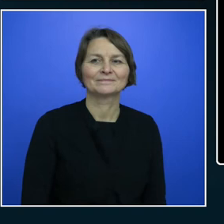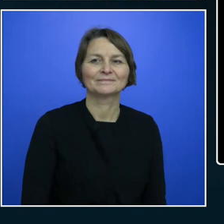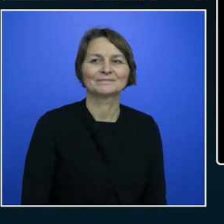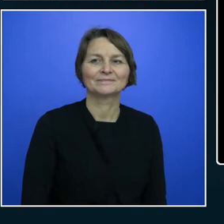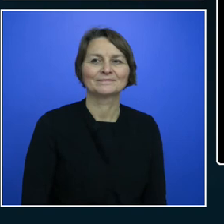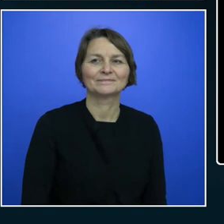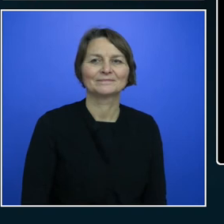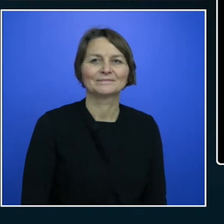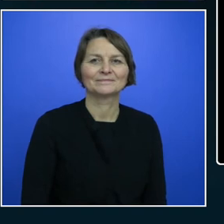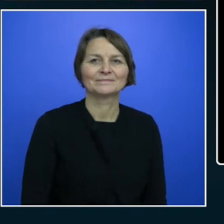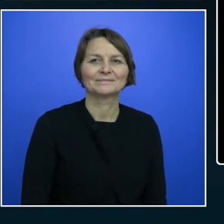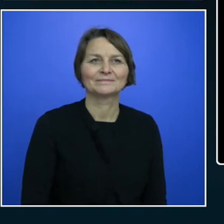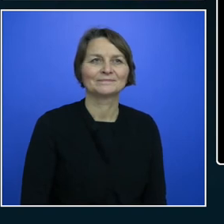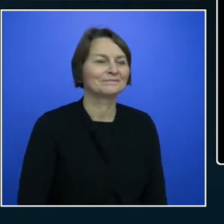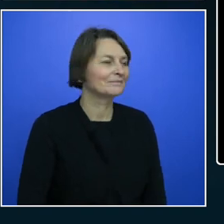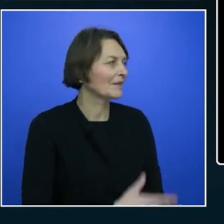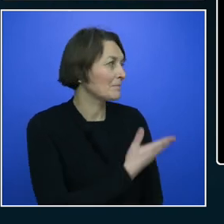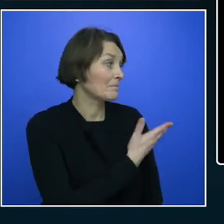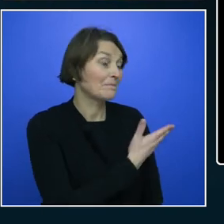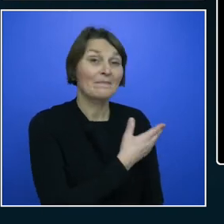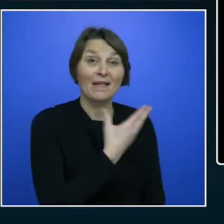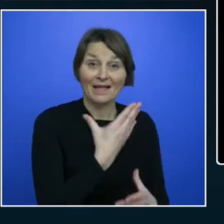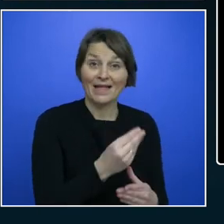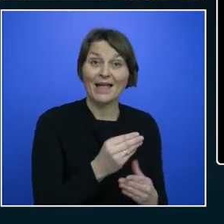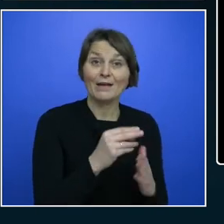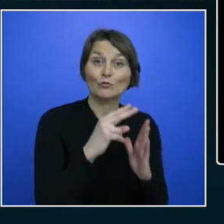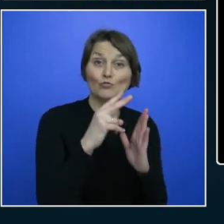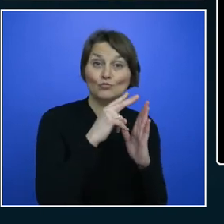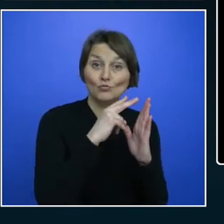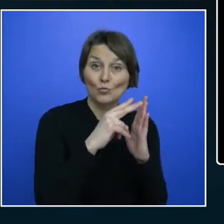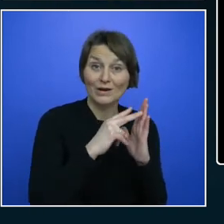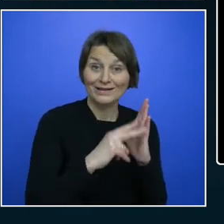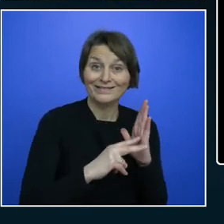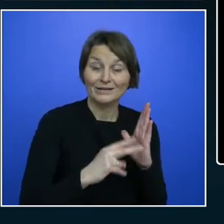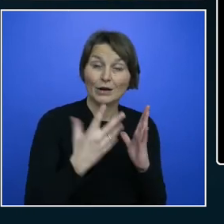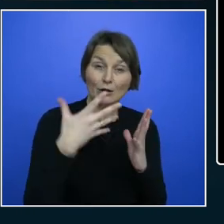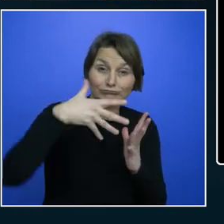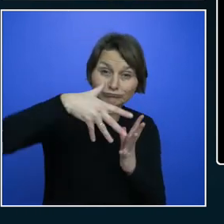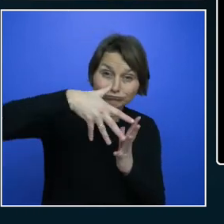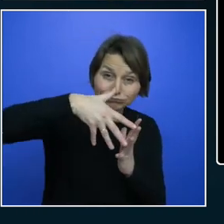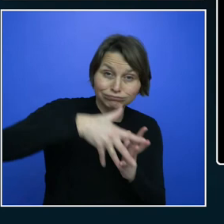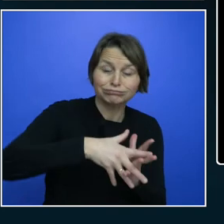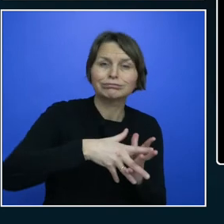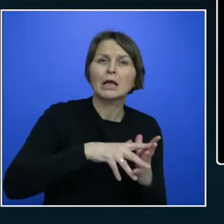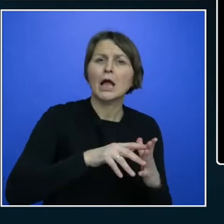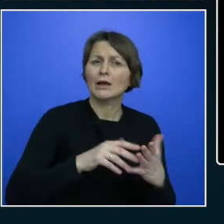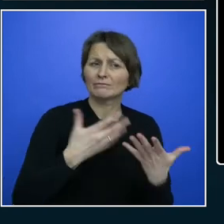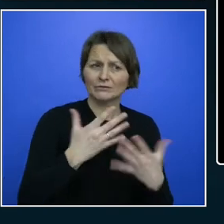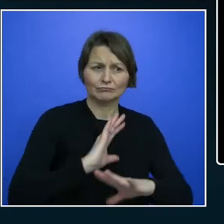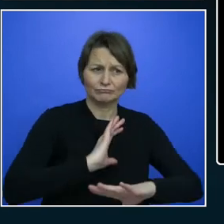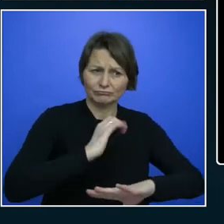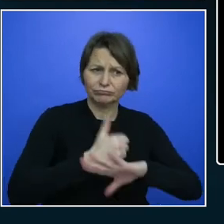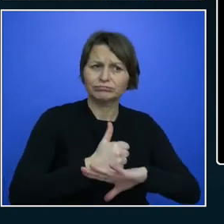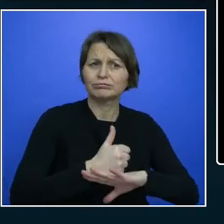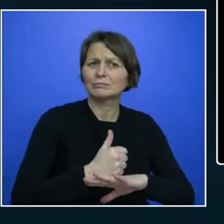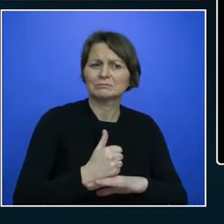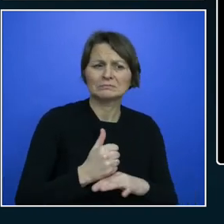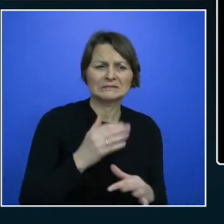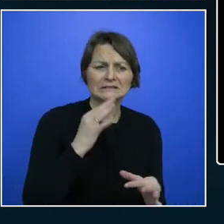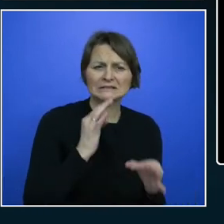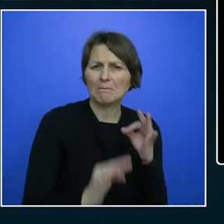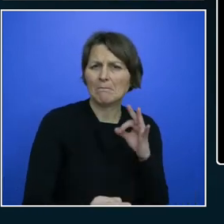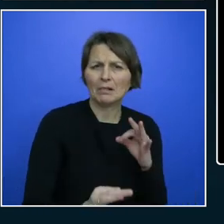my Immersive Reader. So, I've got my Immersive Reader. I've got my Cognitive Service there. I've set it up. It's simple. So, it's free for the